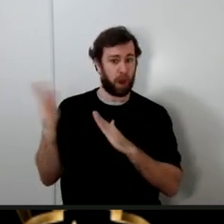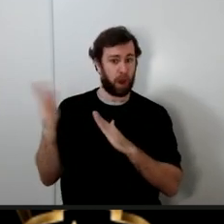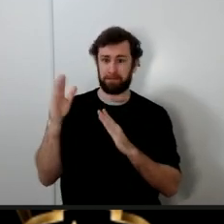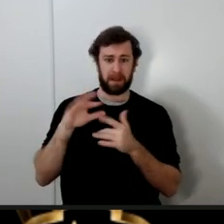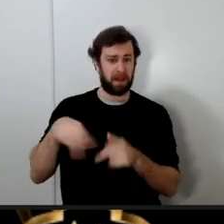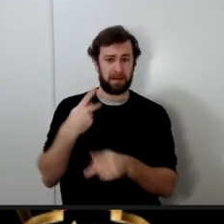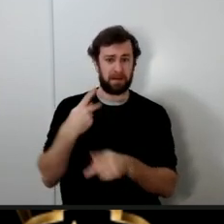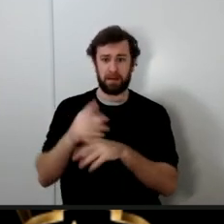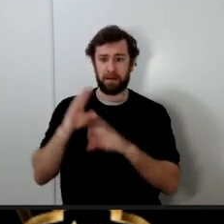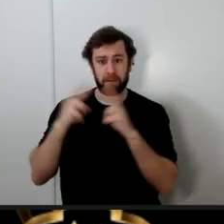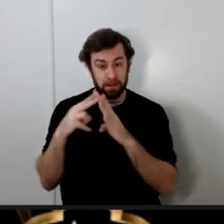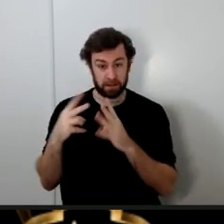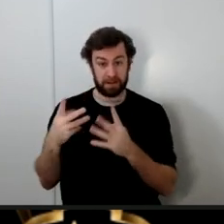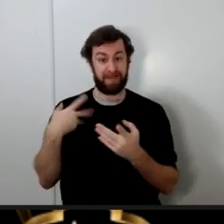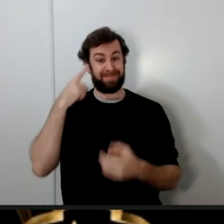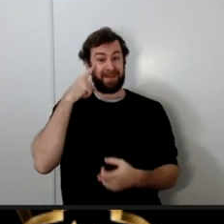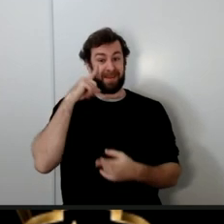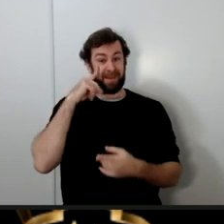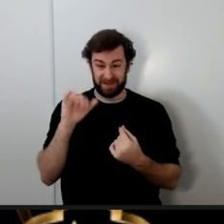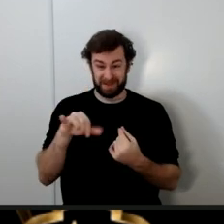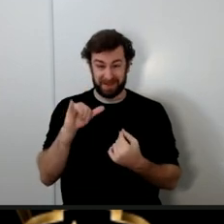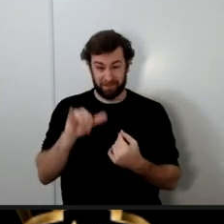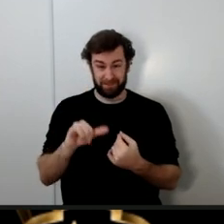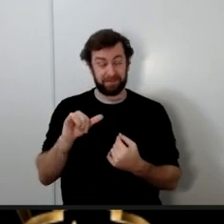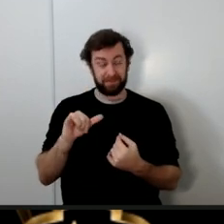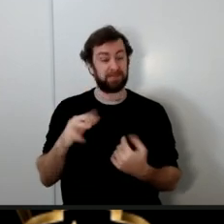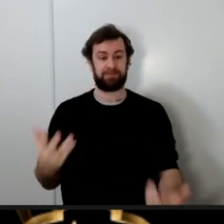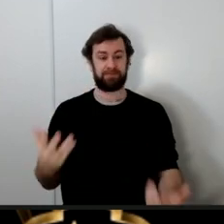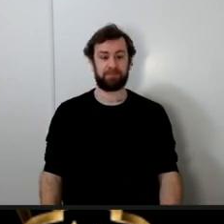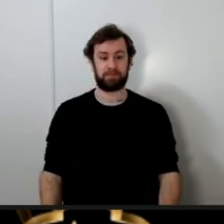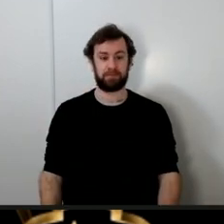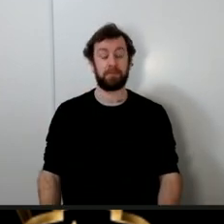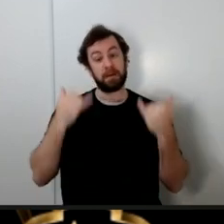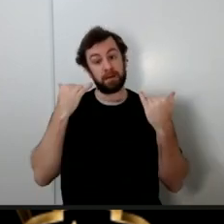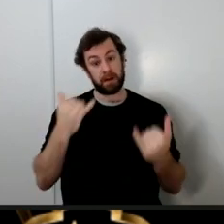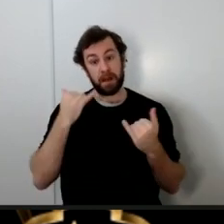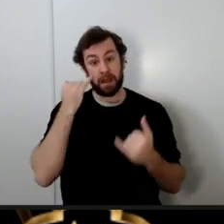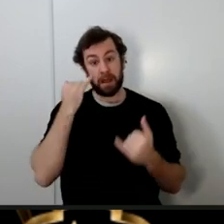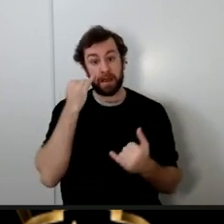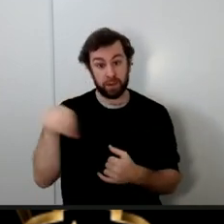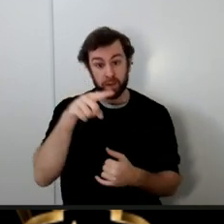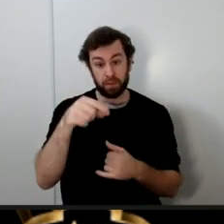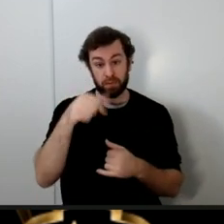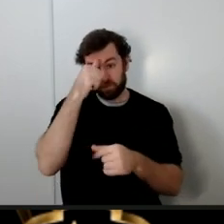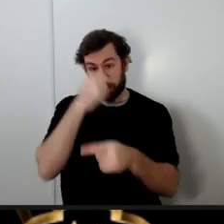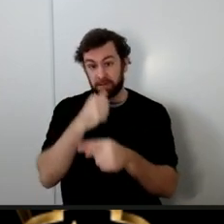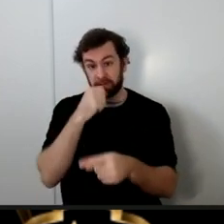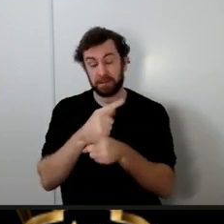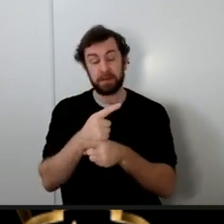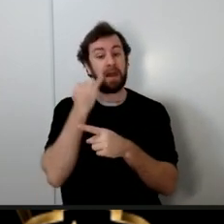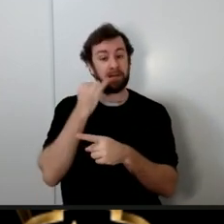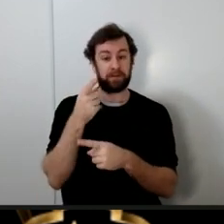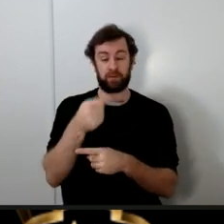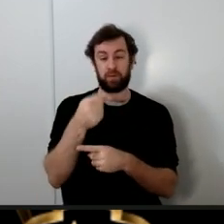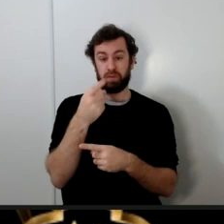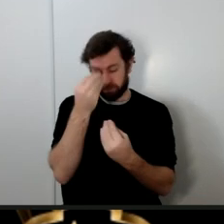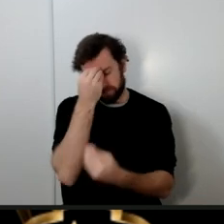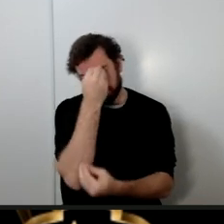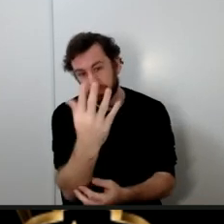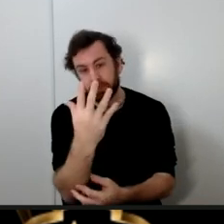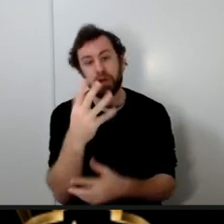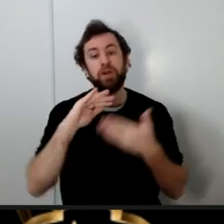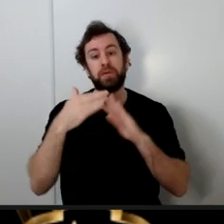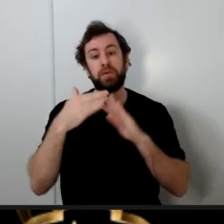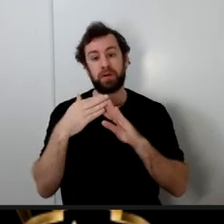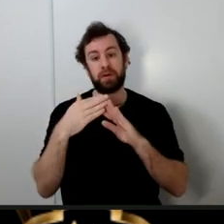think of doing something like that today if you my dear brothers and sisters are told that a community member a well